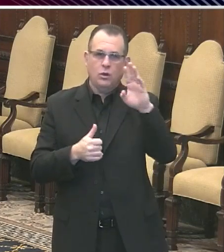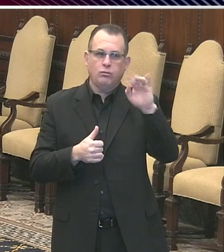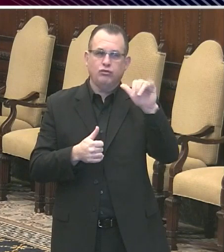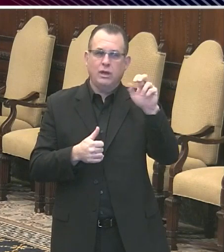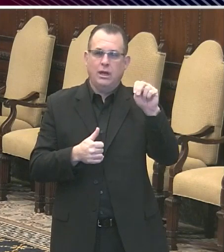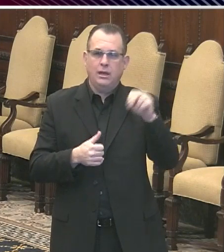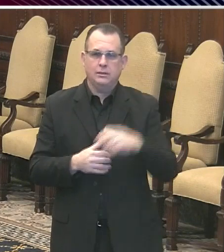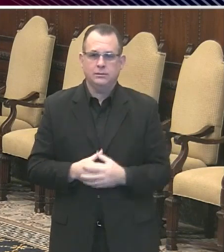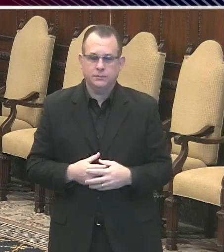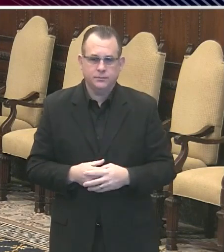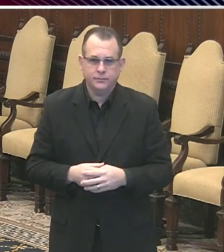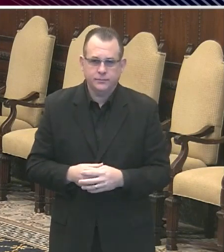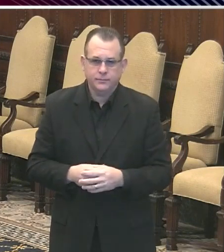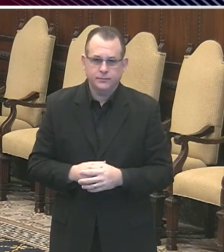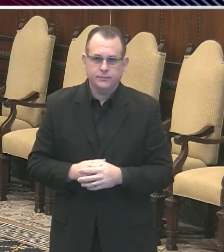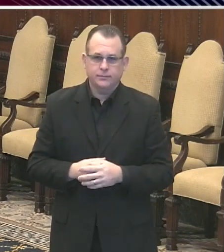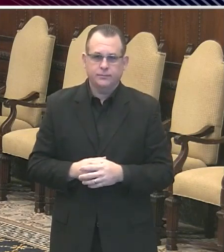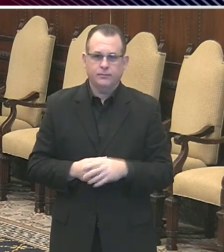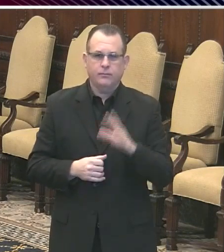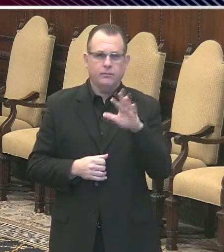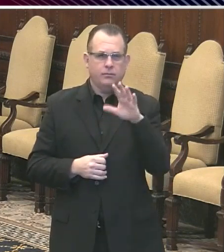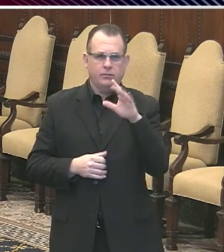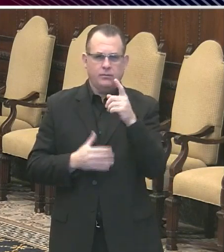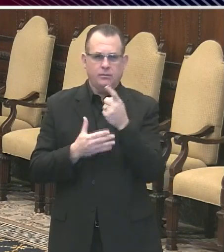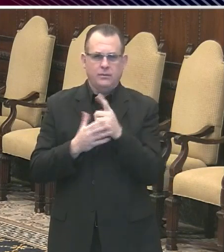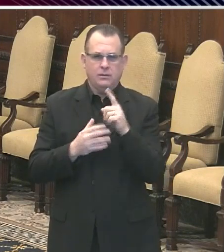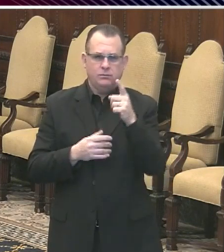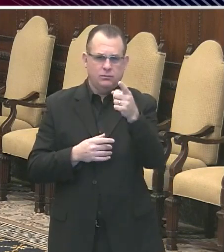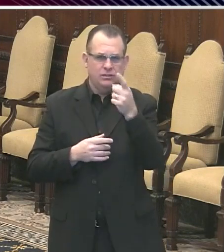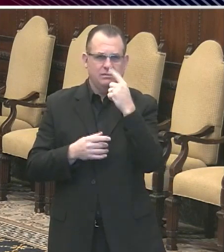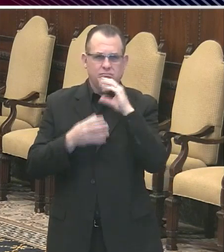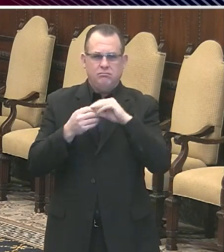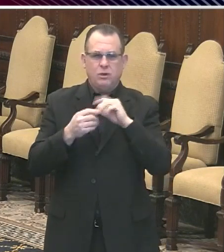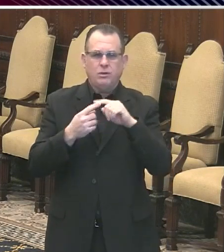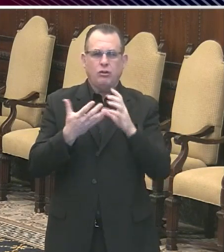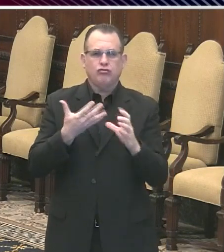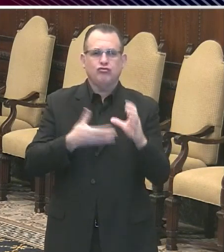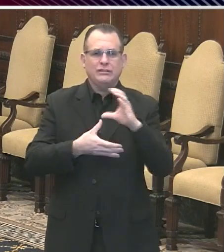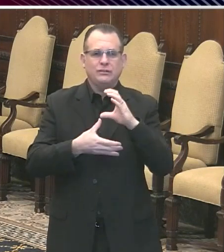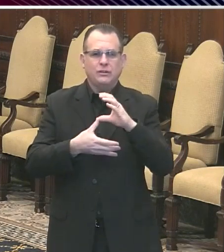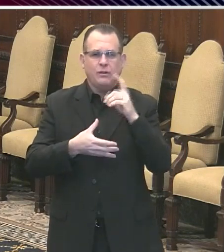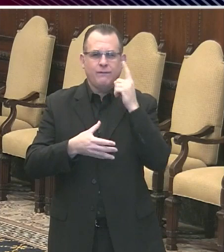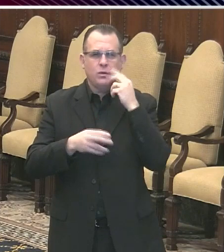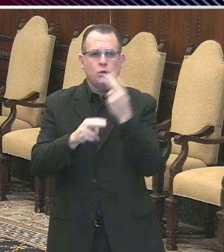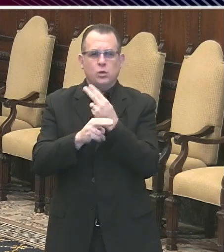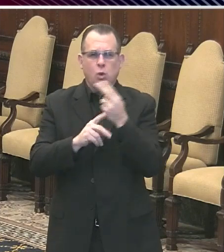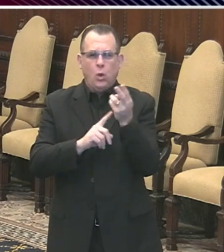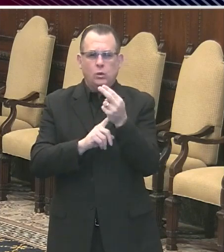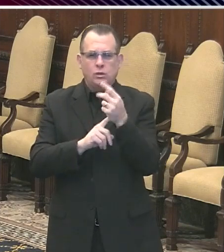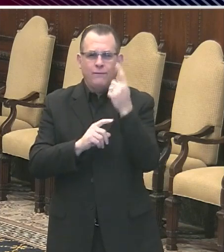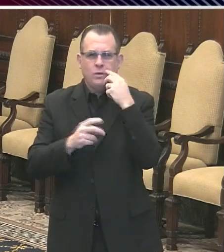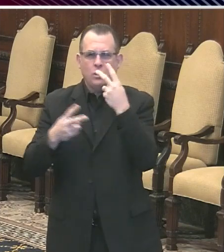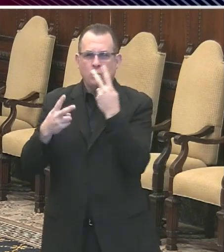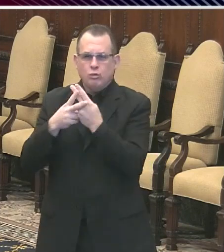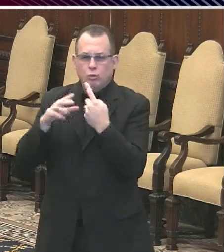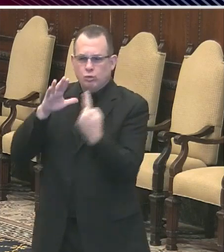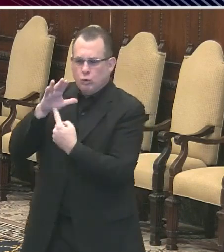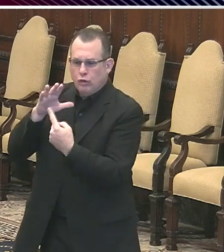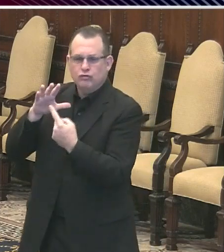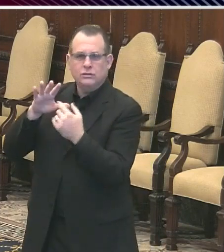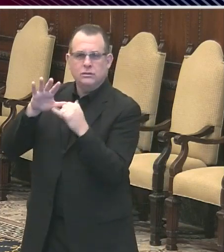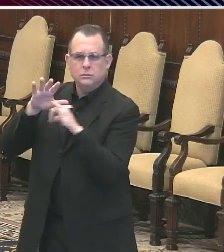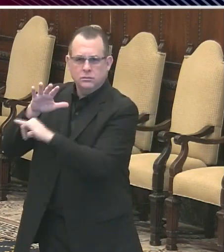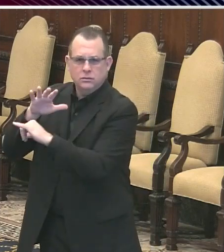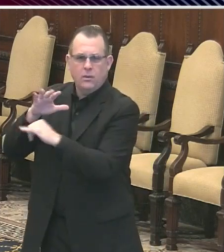Last week you said that you were reviewing the criteria for using the hotels for quarantine and isolation space. I wondered if